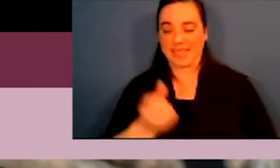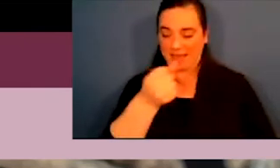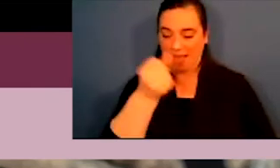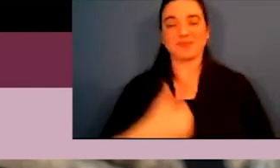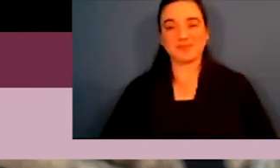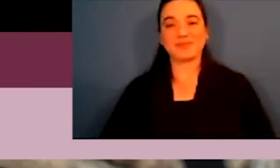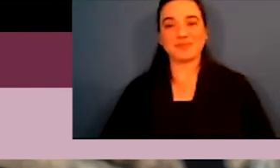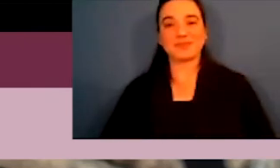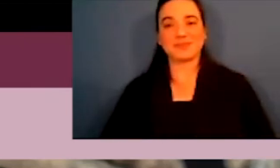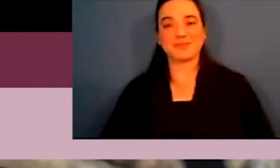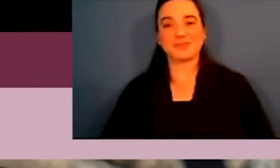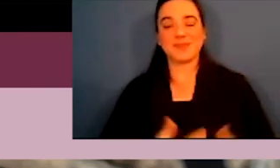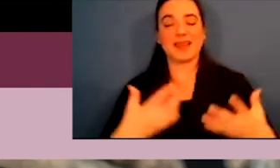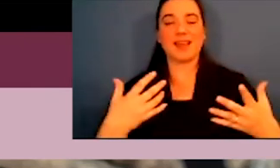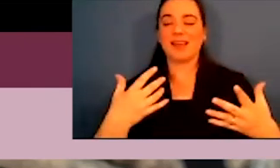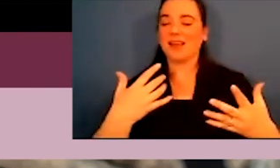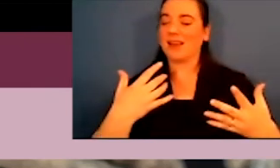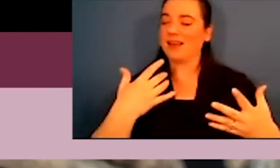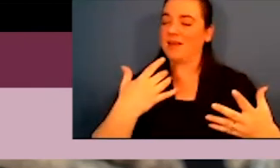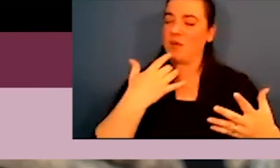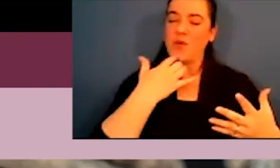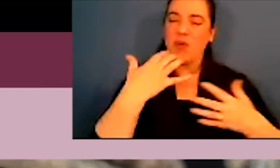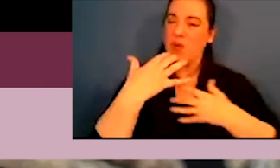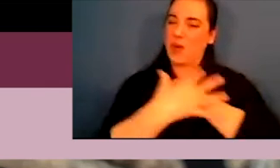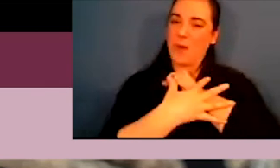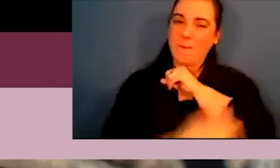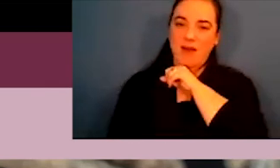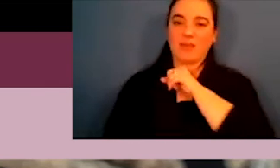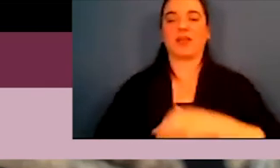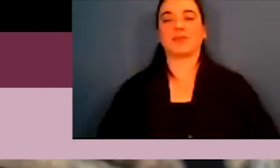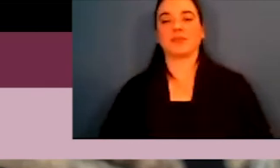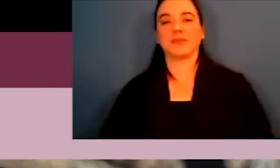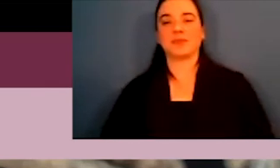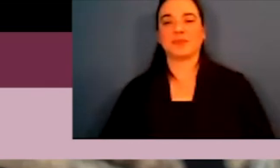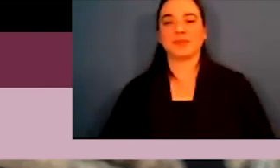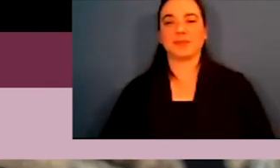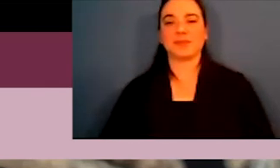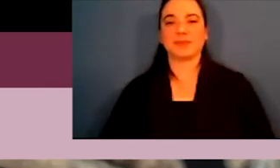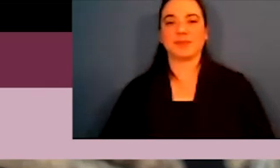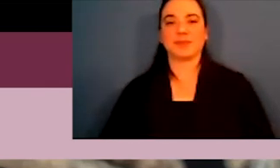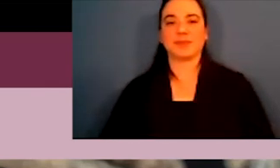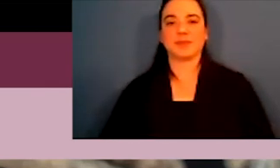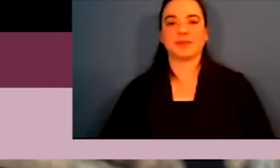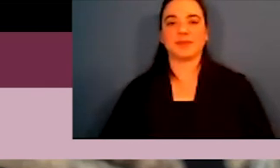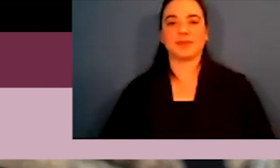And, yeah, so, yeah, extreme poverty.